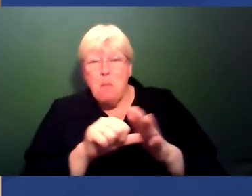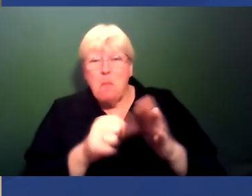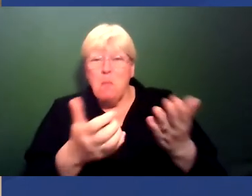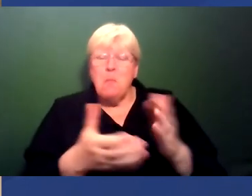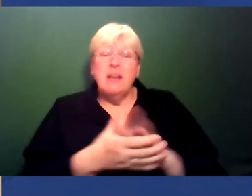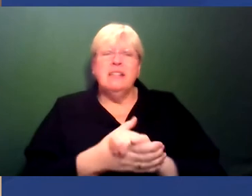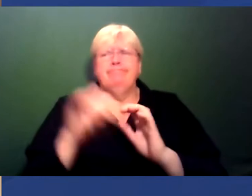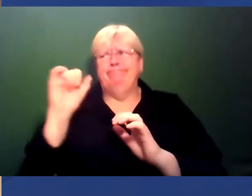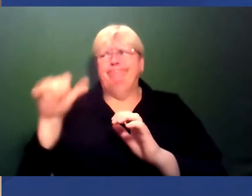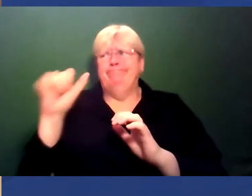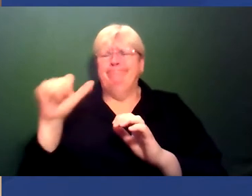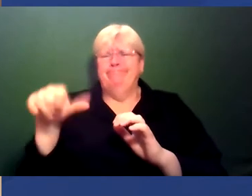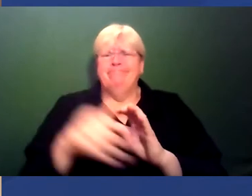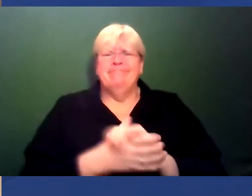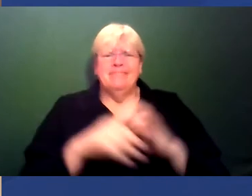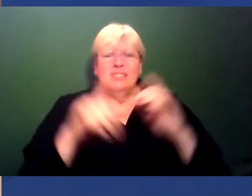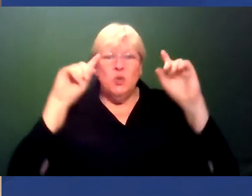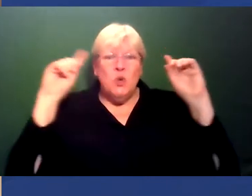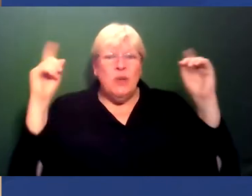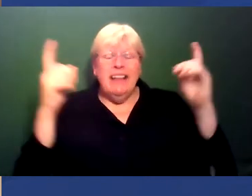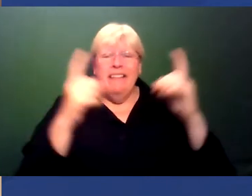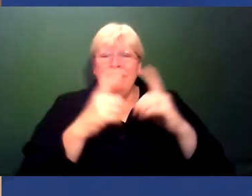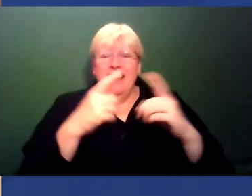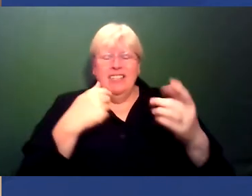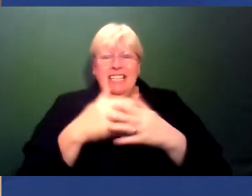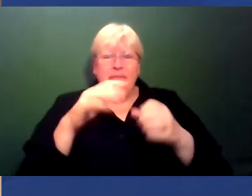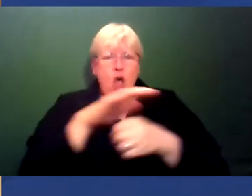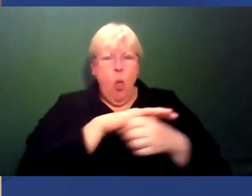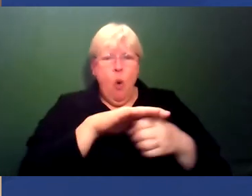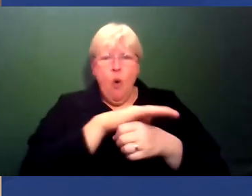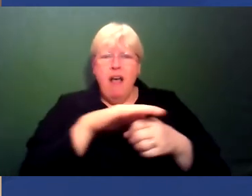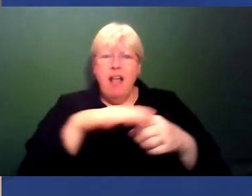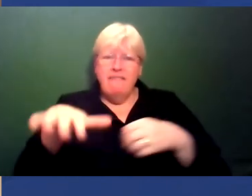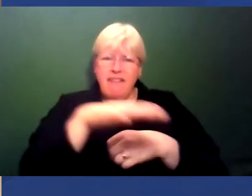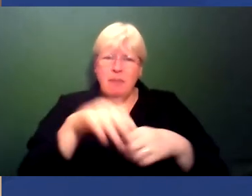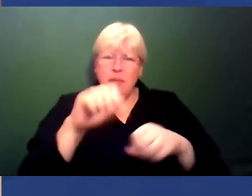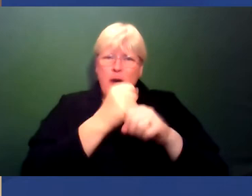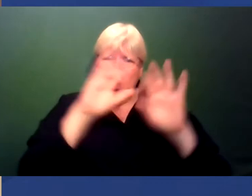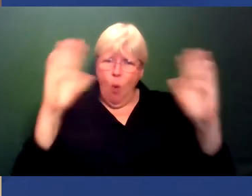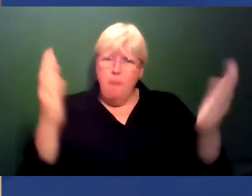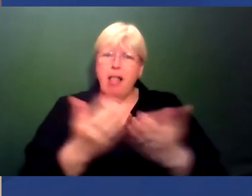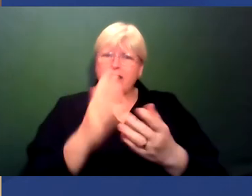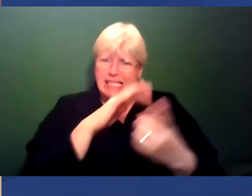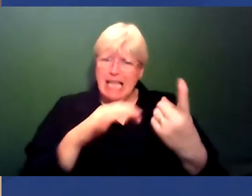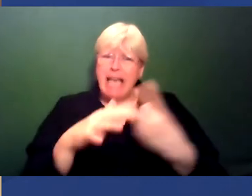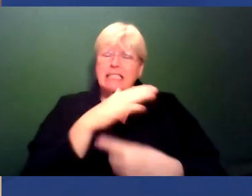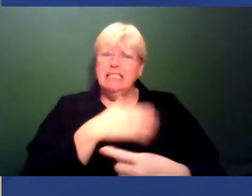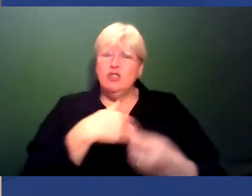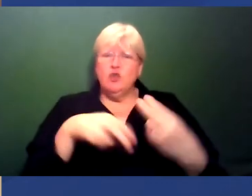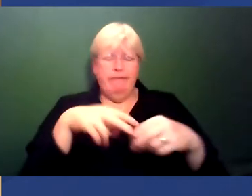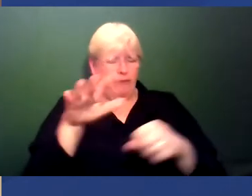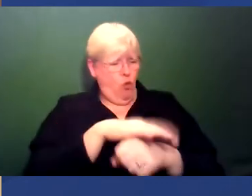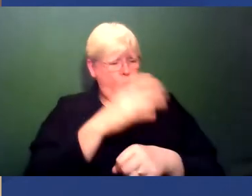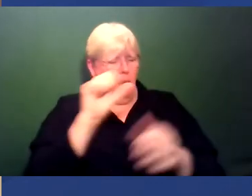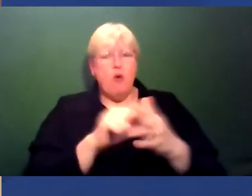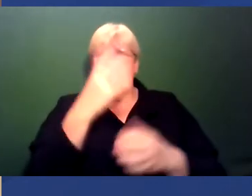Yeah, it is, because a university serves not just its local environment, it serves the global society, right? So it has a civic